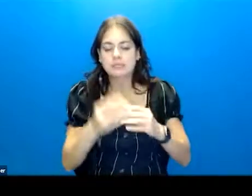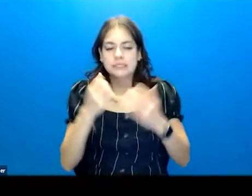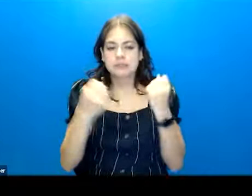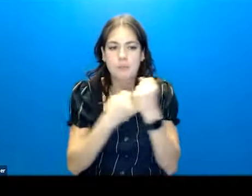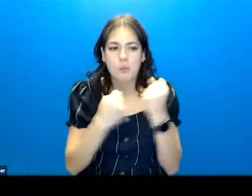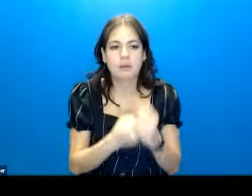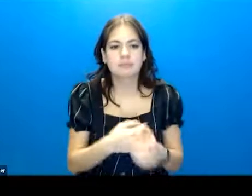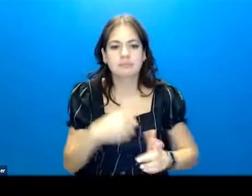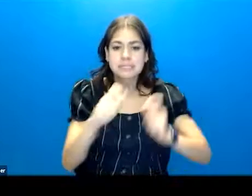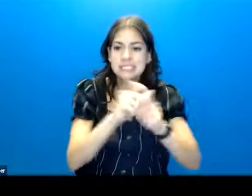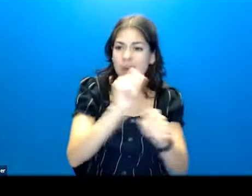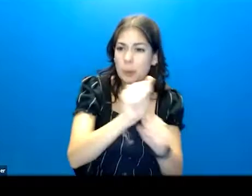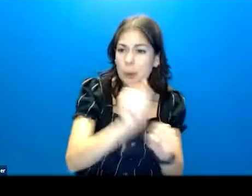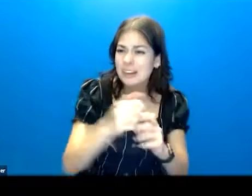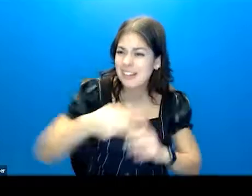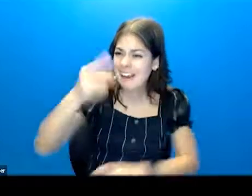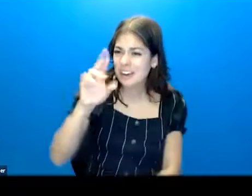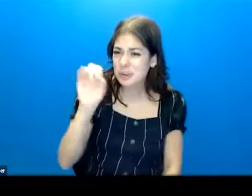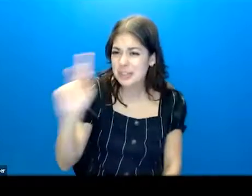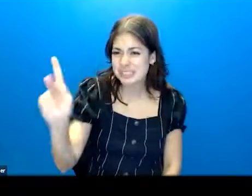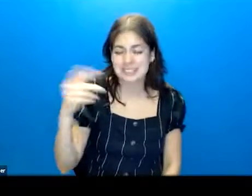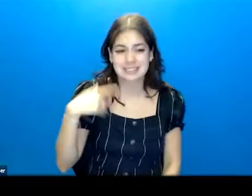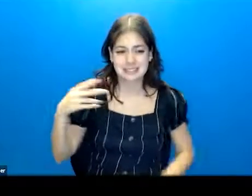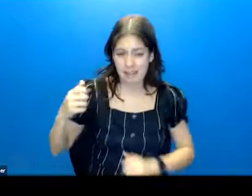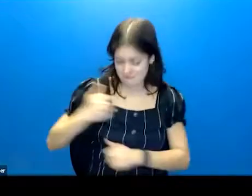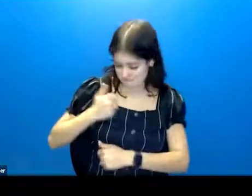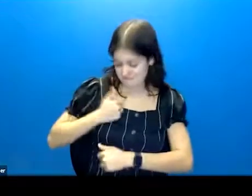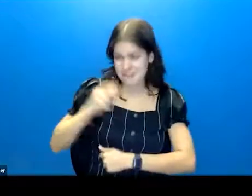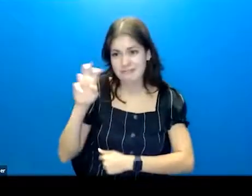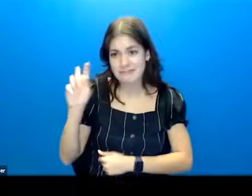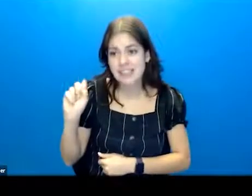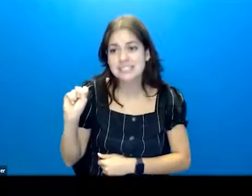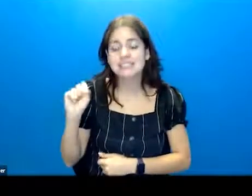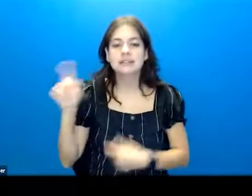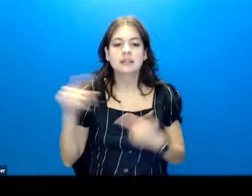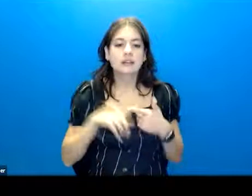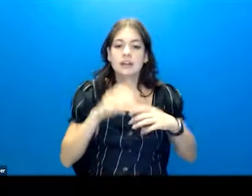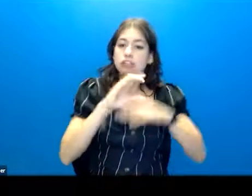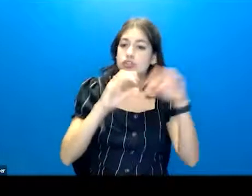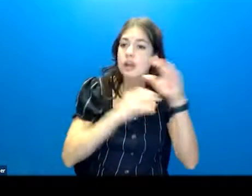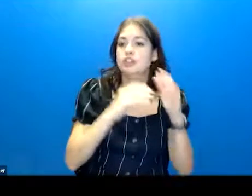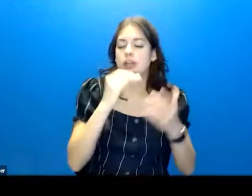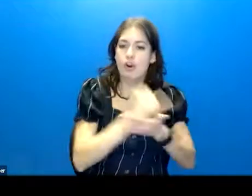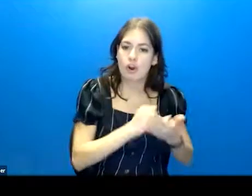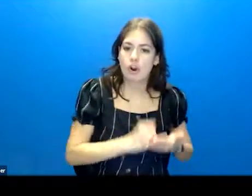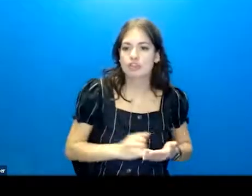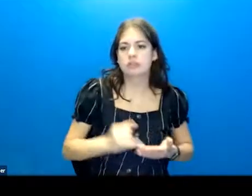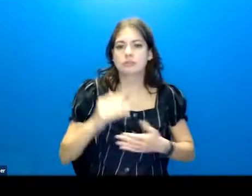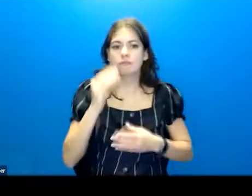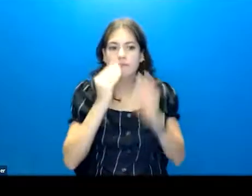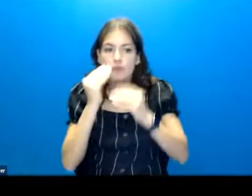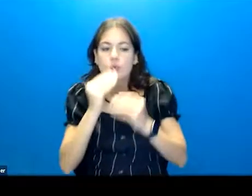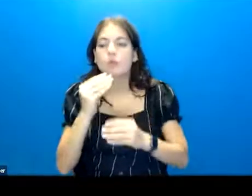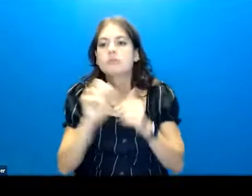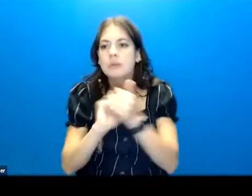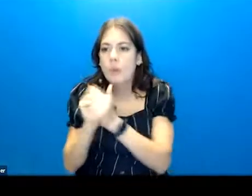Certain occupations are associated with higher risk. Veterans in the military, construction, arts, entertainment, food. In